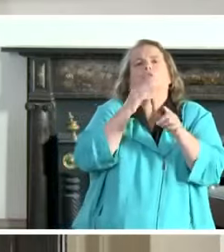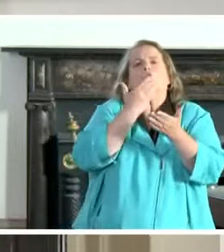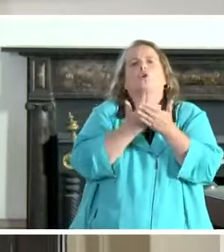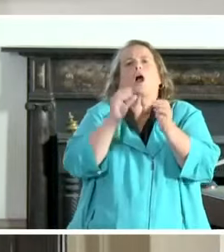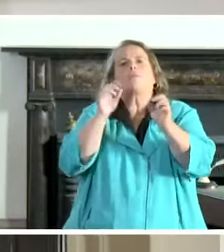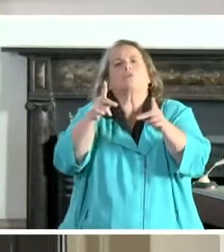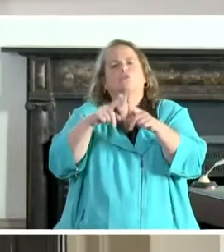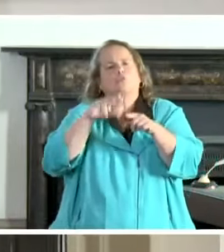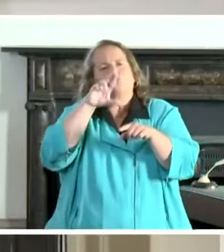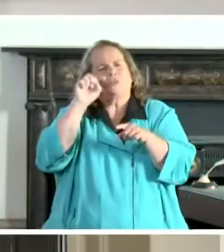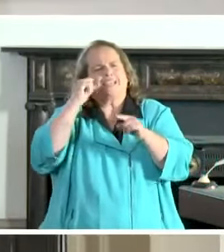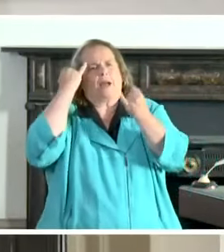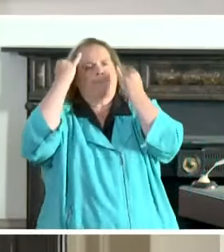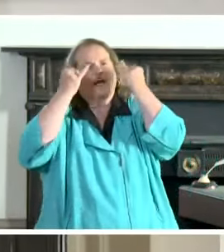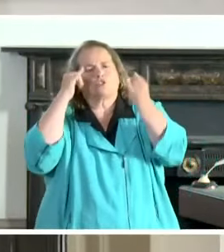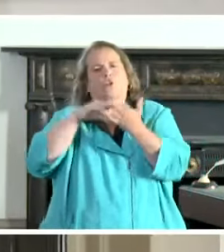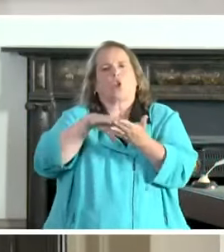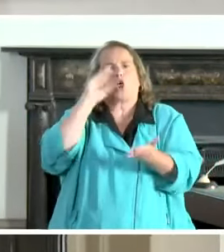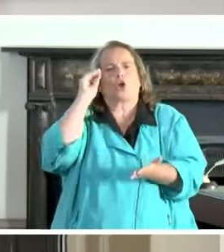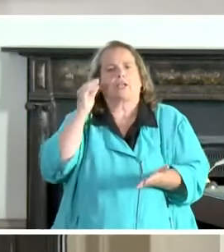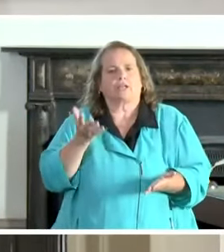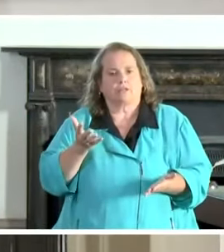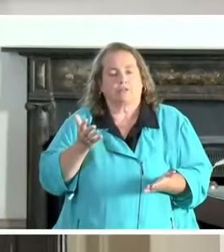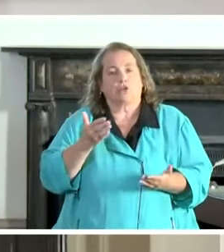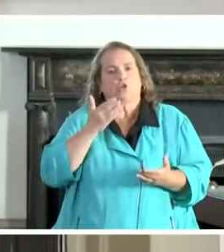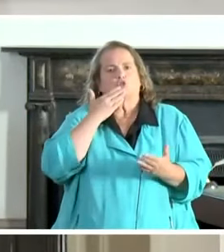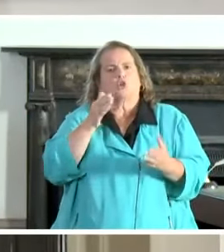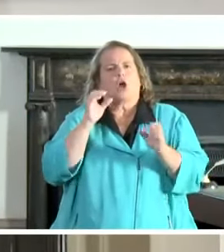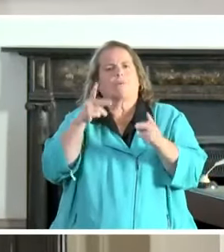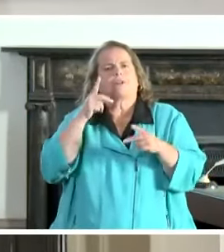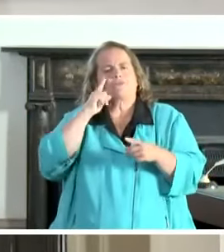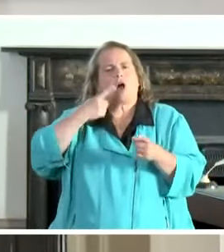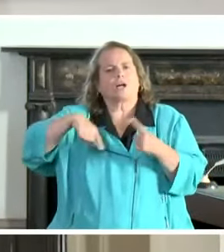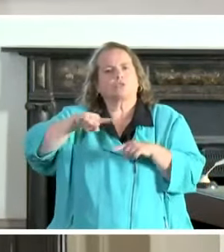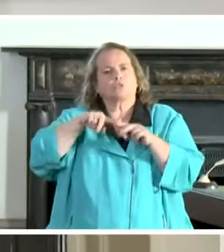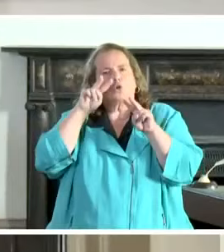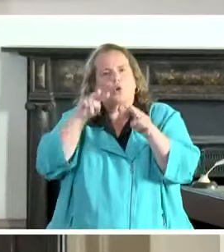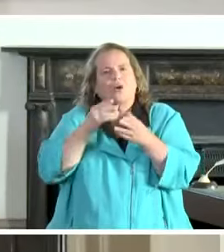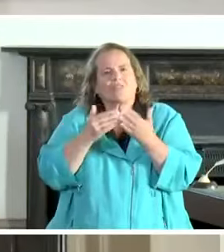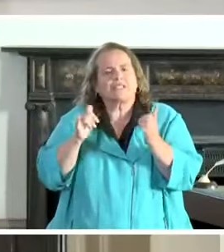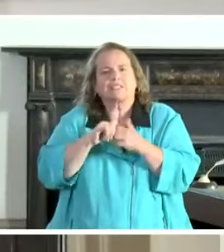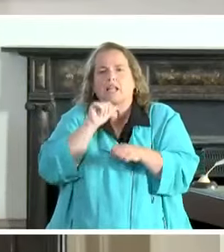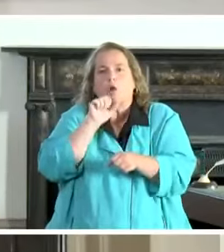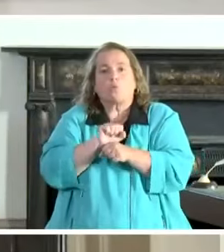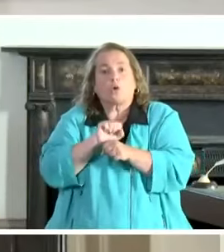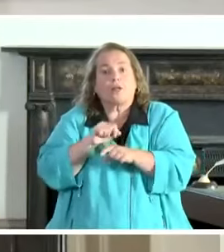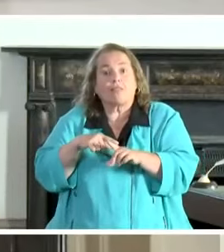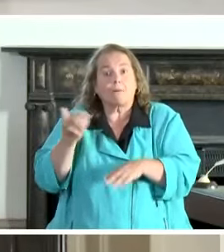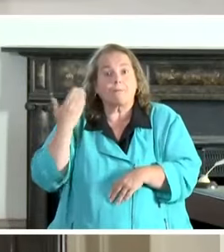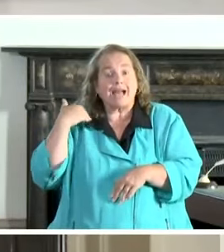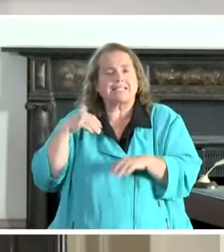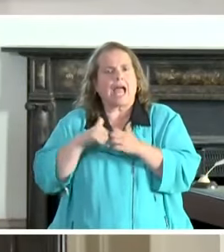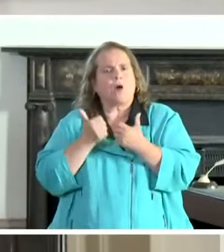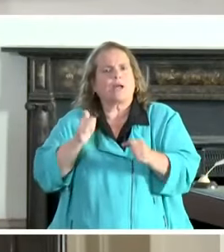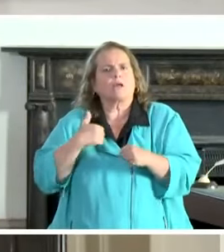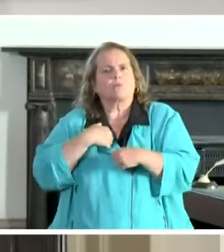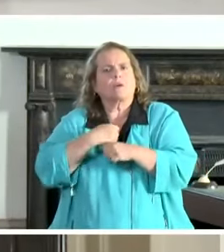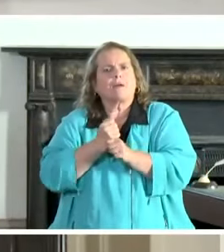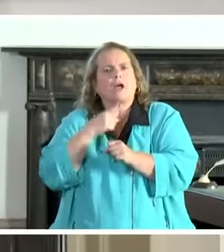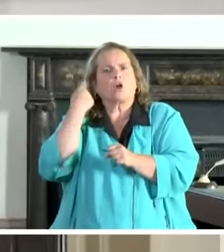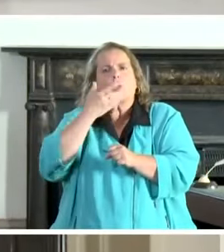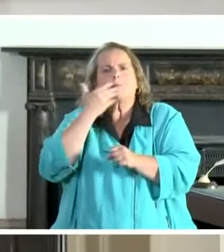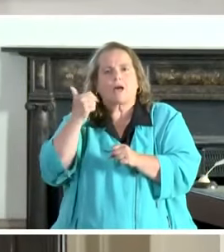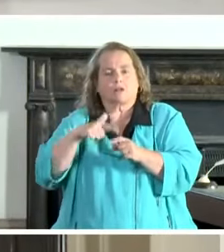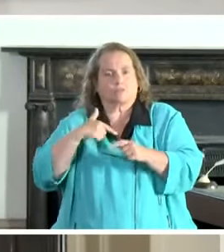to reimagine learning. And I see this as an opportunity for us to look at things that weren't working in the past and think about how we can make them better moving forward.